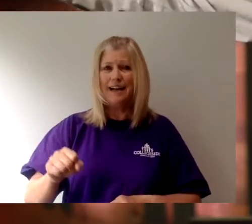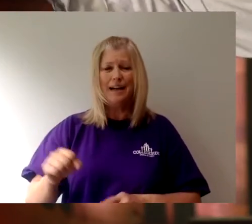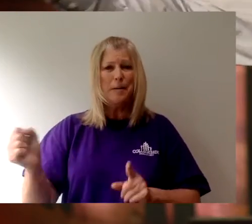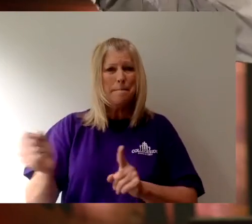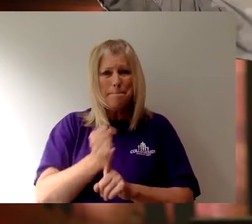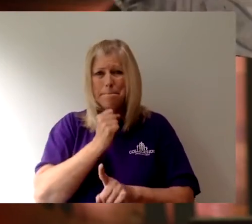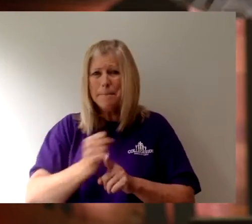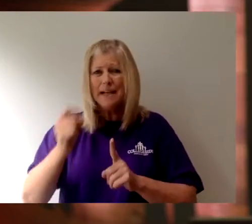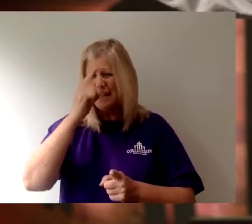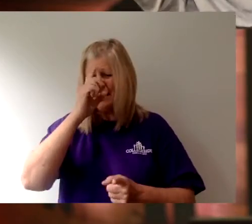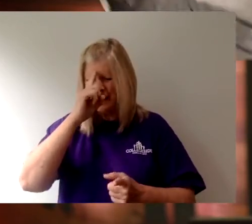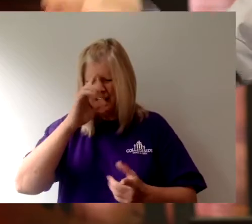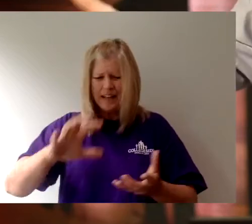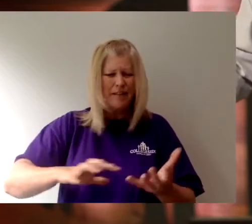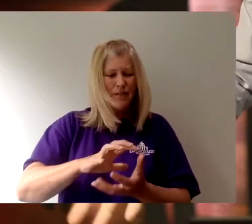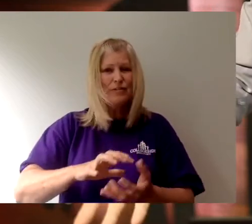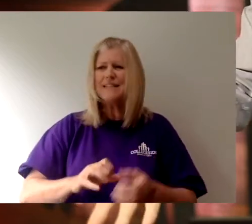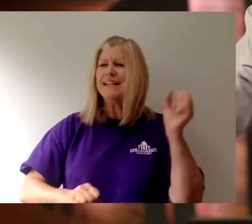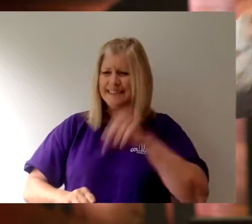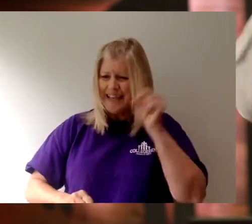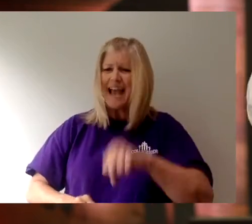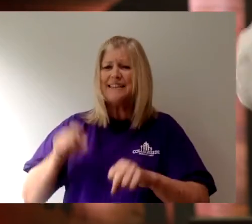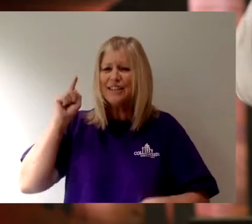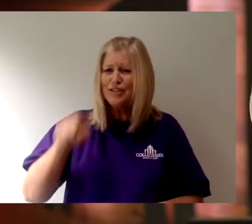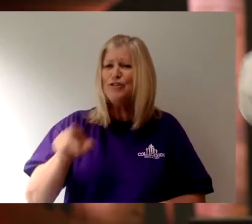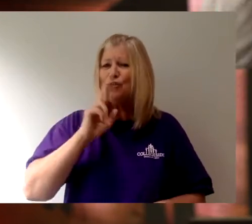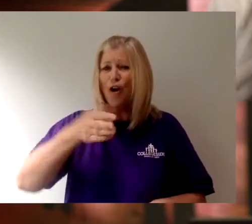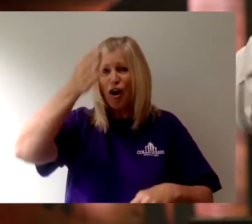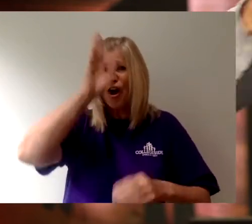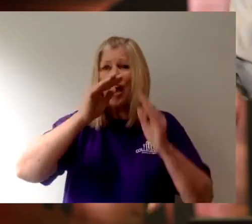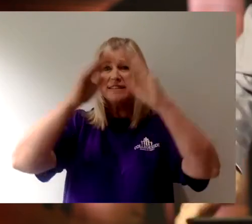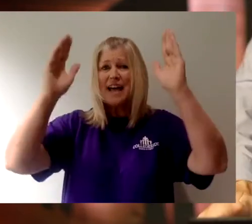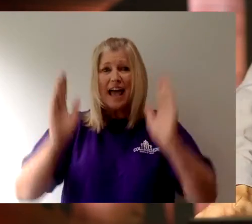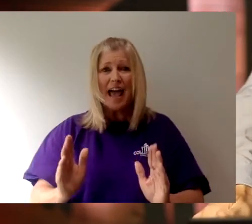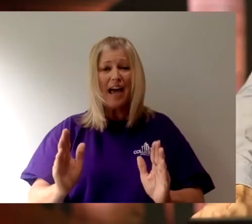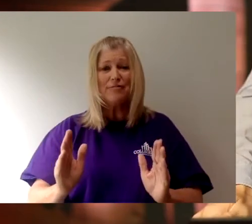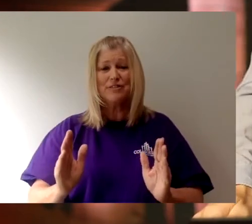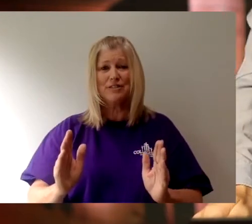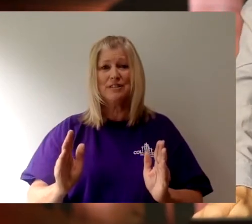Beaten and confused? Yes. You are God's house.